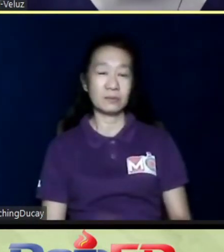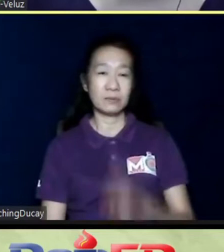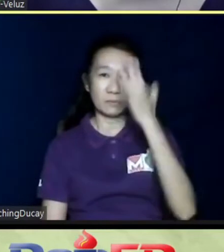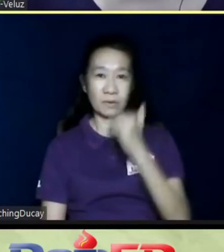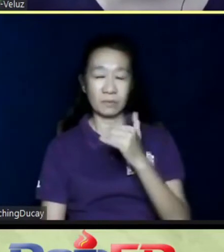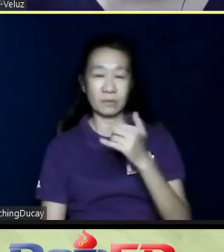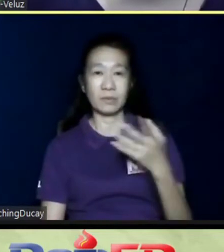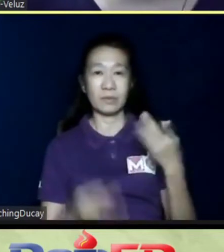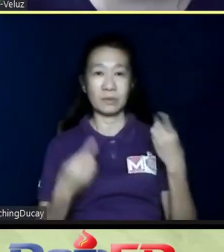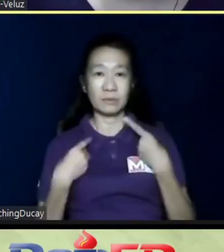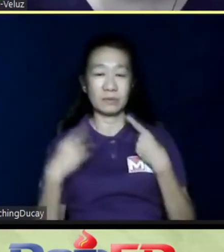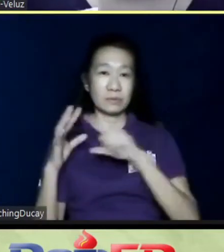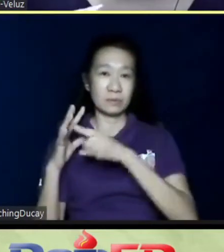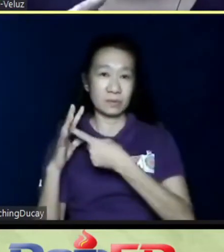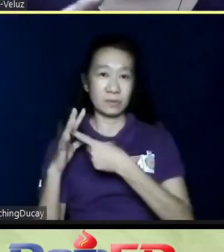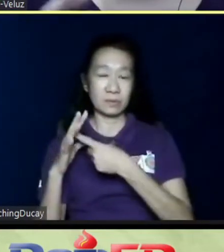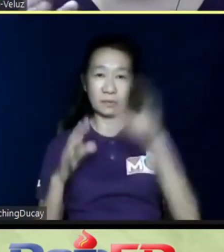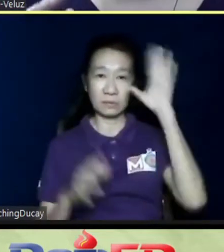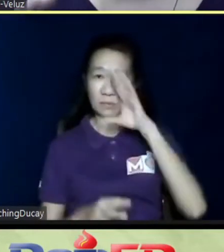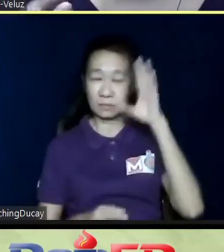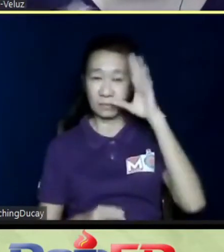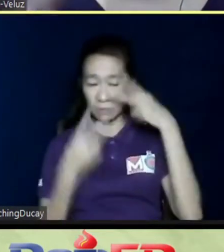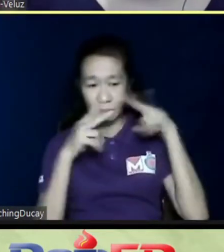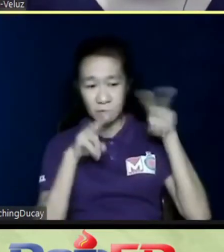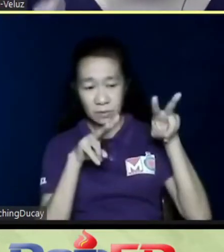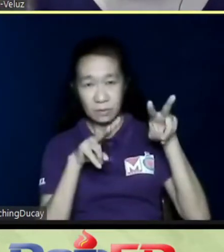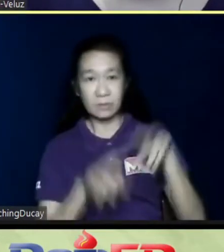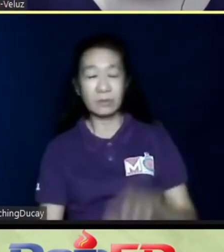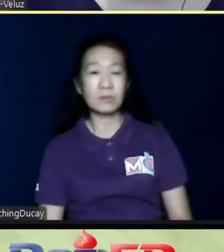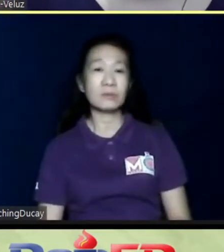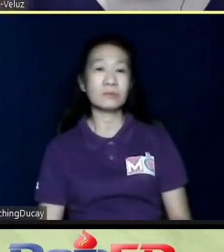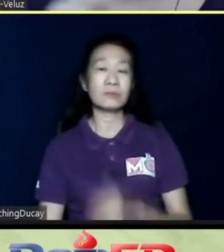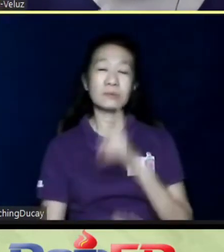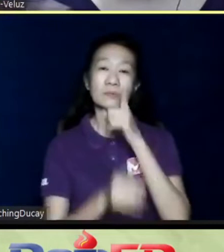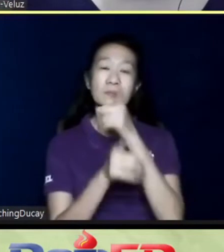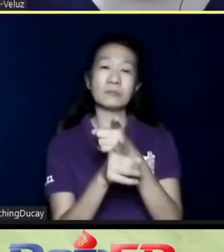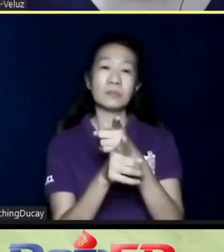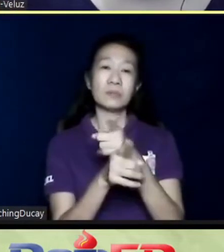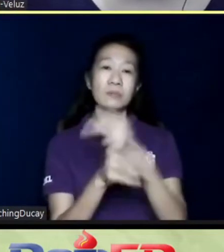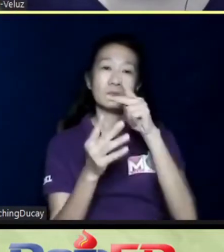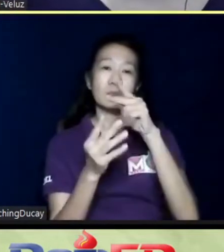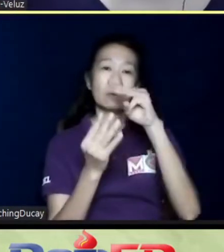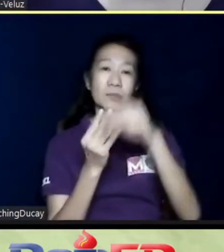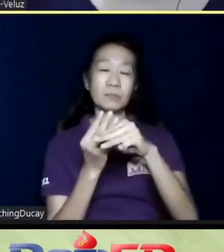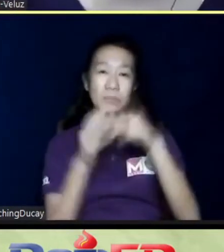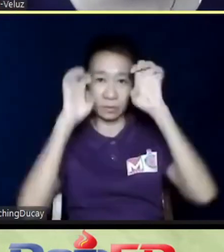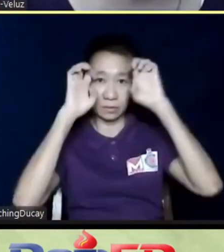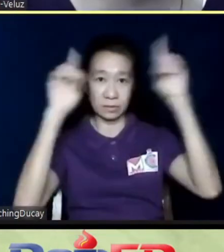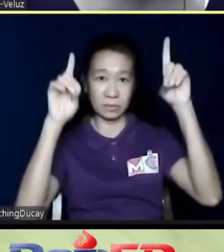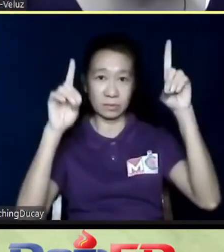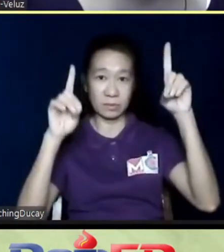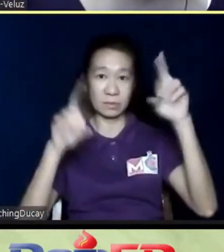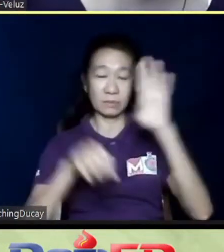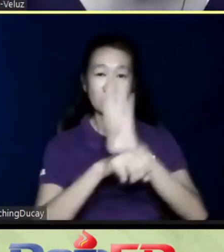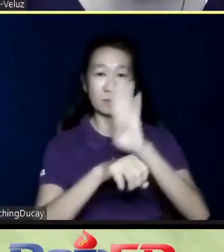had to start looking at a formal program to educate them on the business